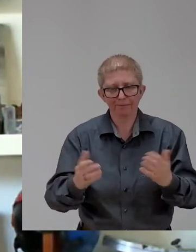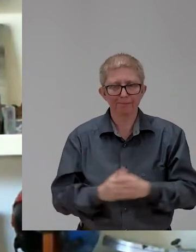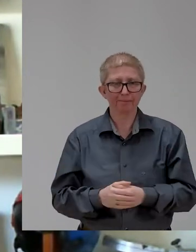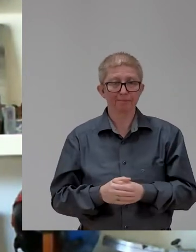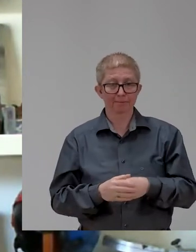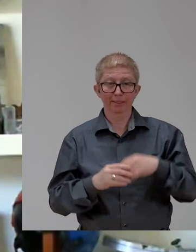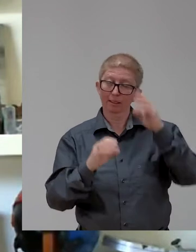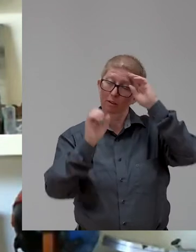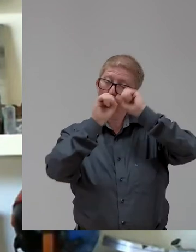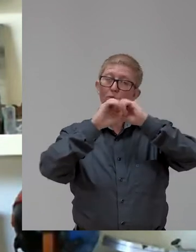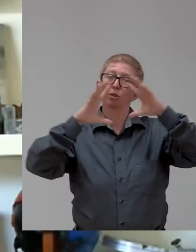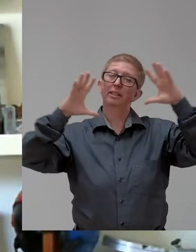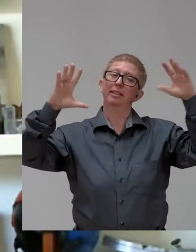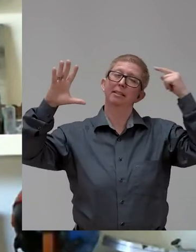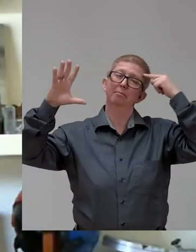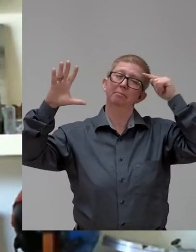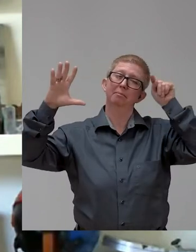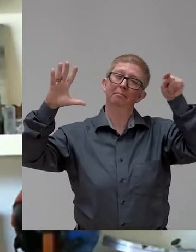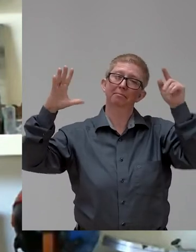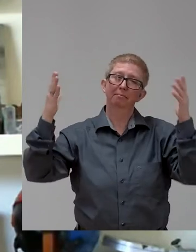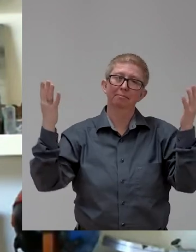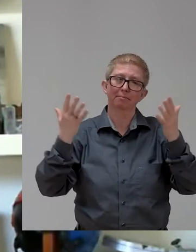are fulfilled.